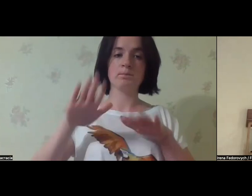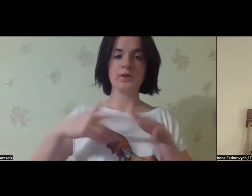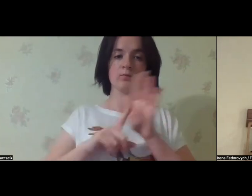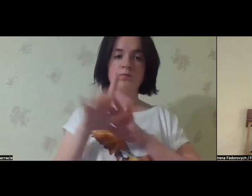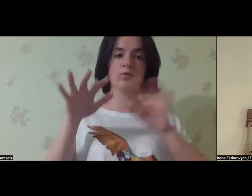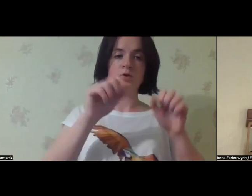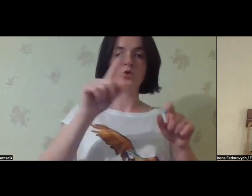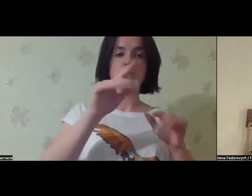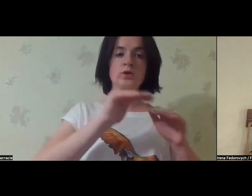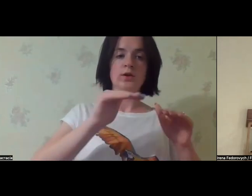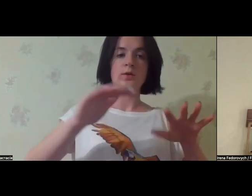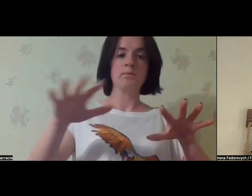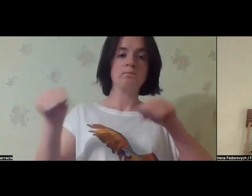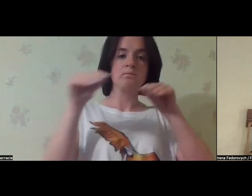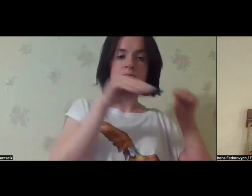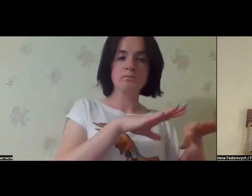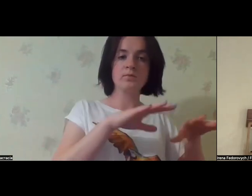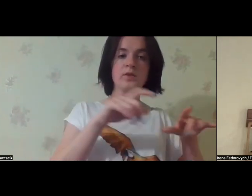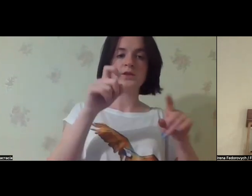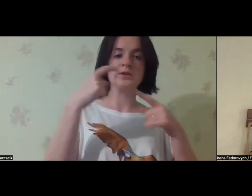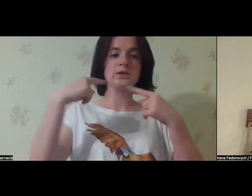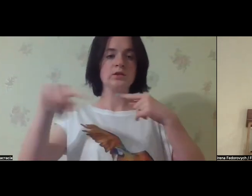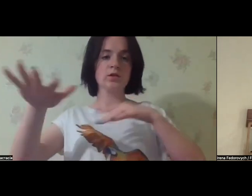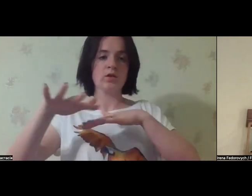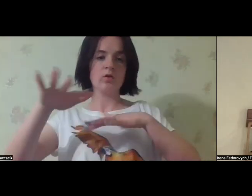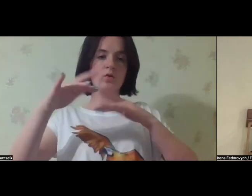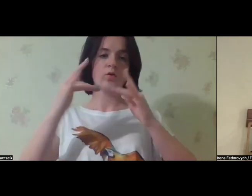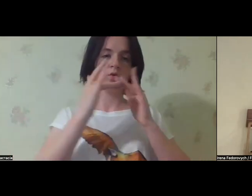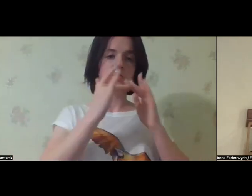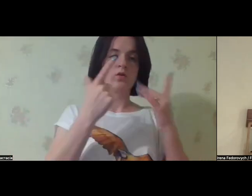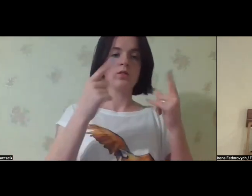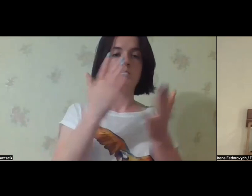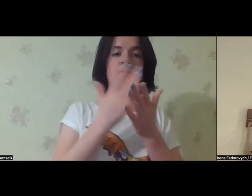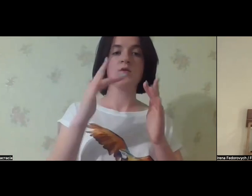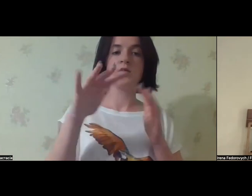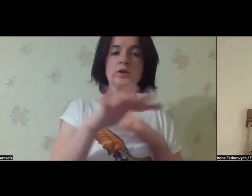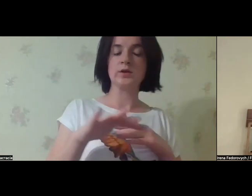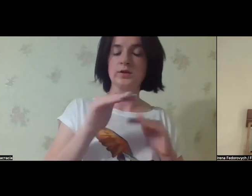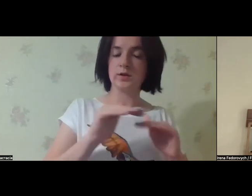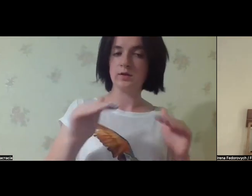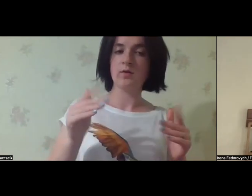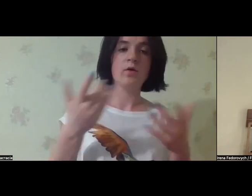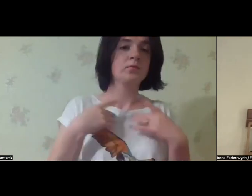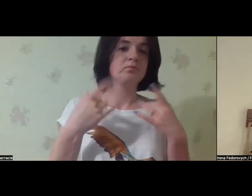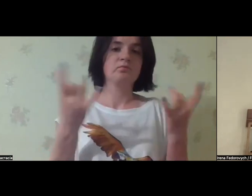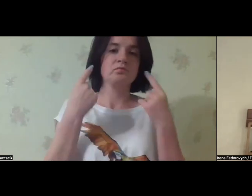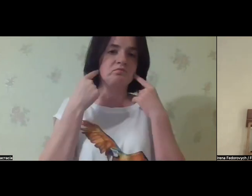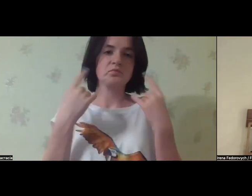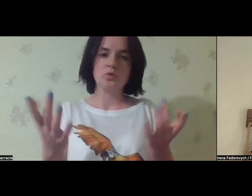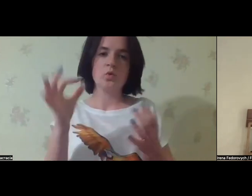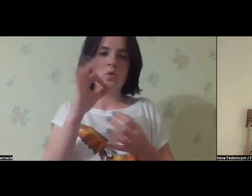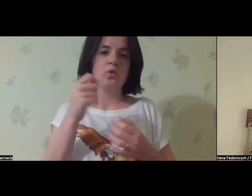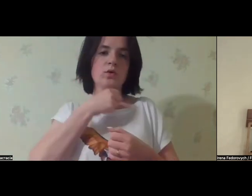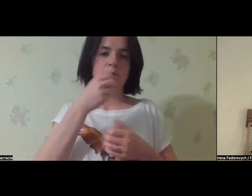the adult people living in the institutions? We could see what was happening in the first months of the war. They were evacuating some